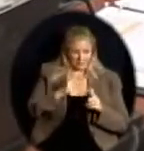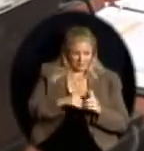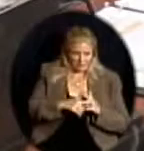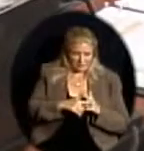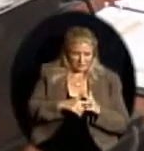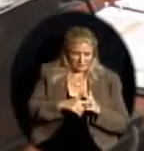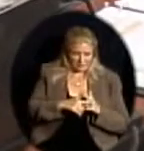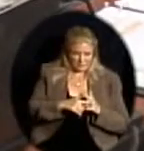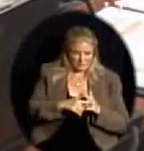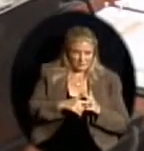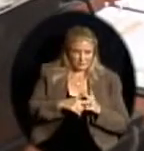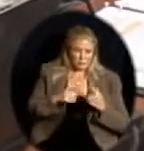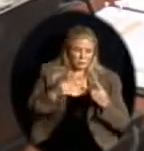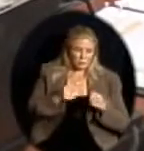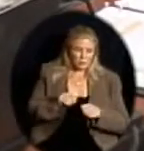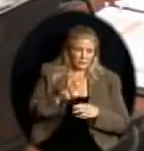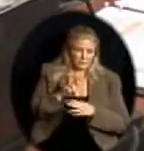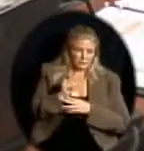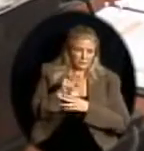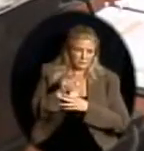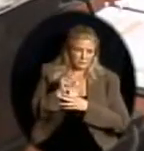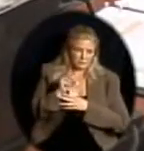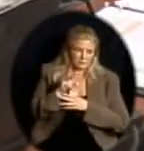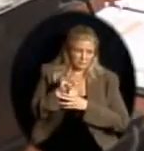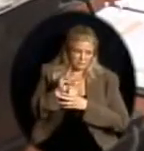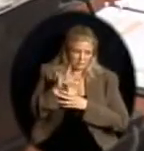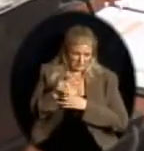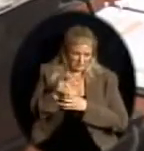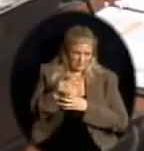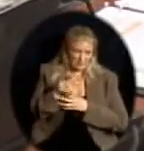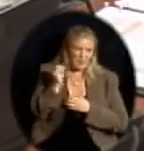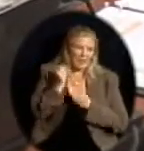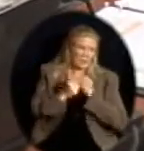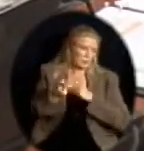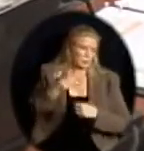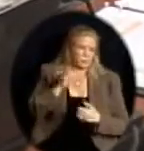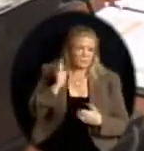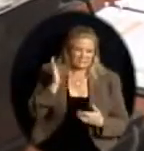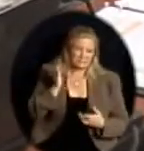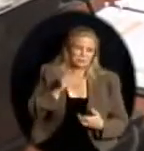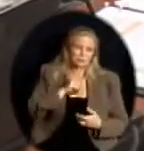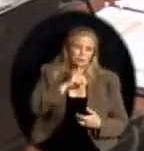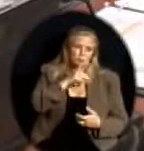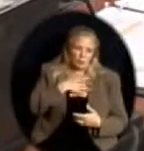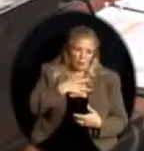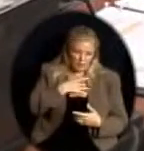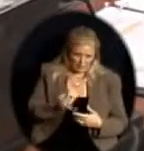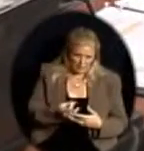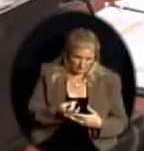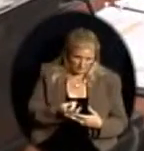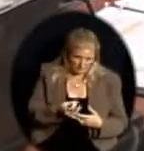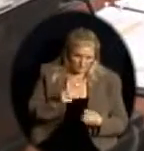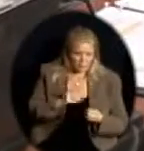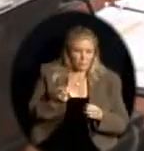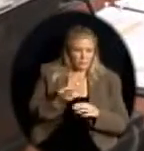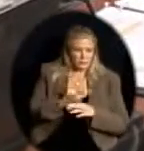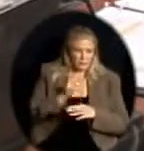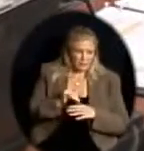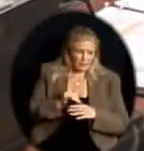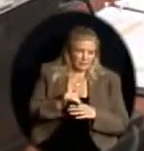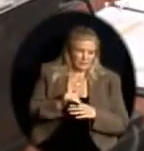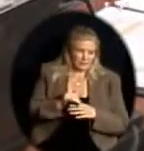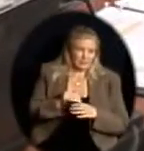Everyone really seemed to like it there, and we put it in some of the athletic areas, sort of that athletic corridor at the junior high schools that takes so much abuse,